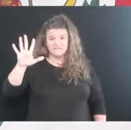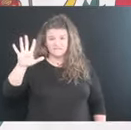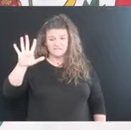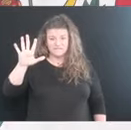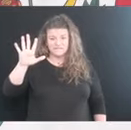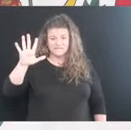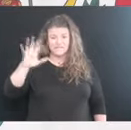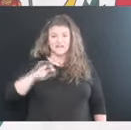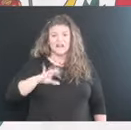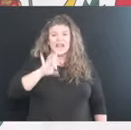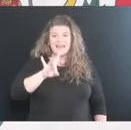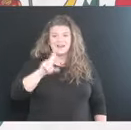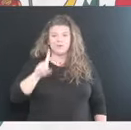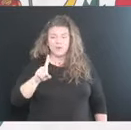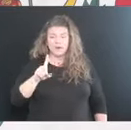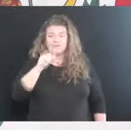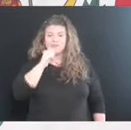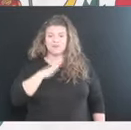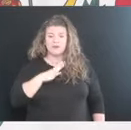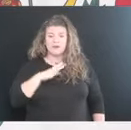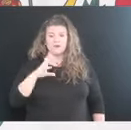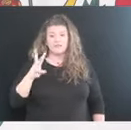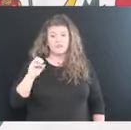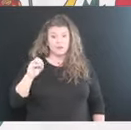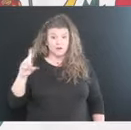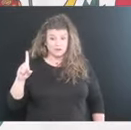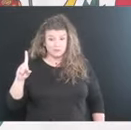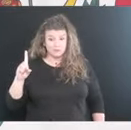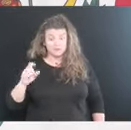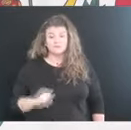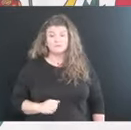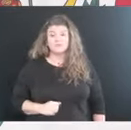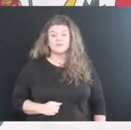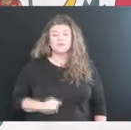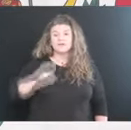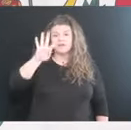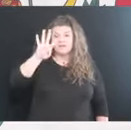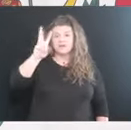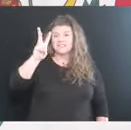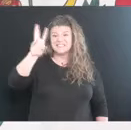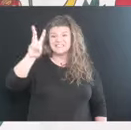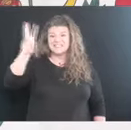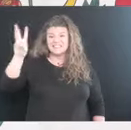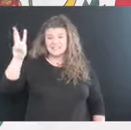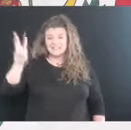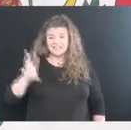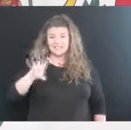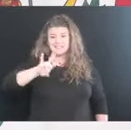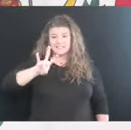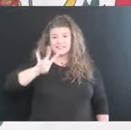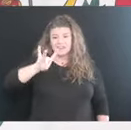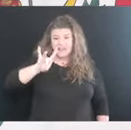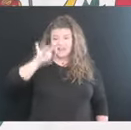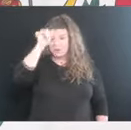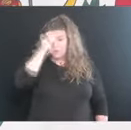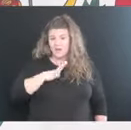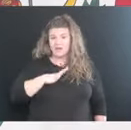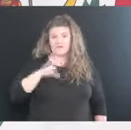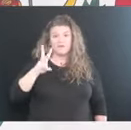of an 81-year-old female from Wood County, the 4666th death of a 78-year-old male